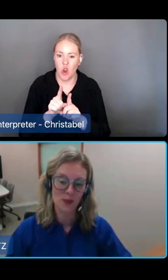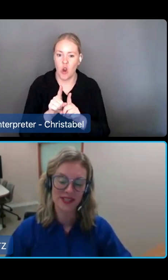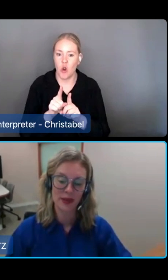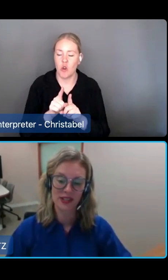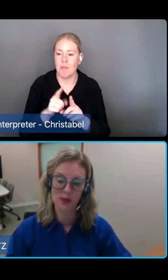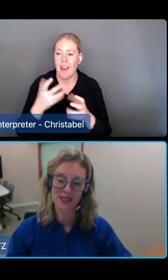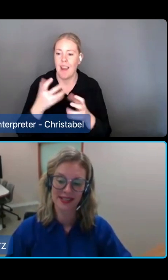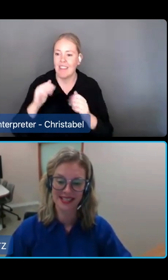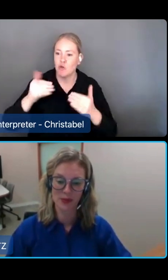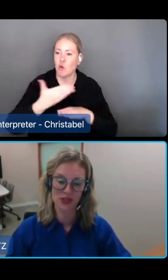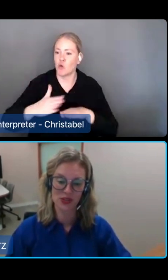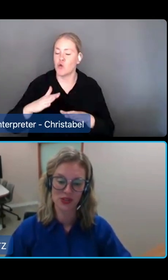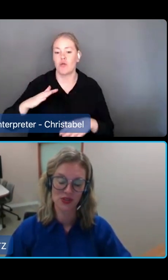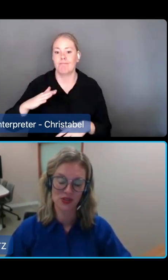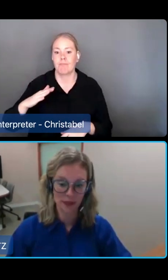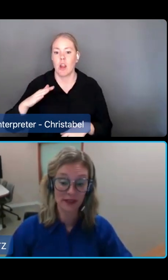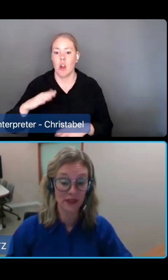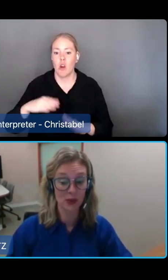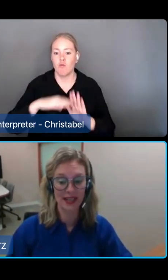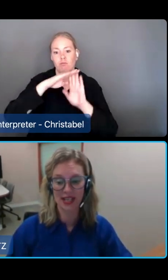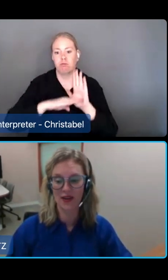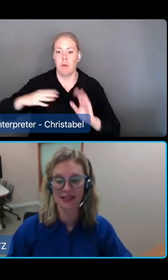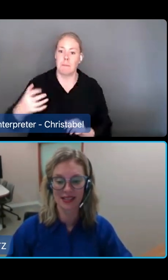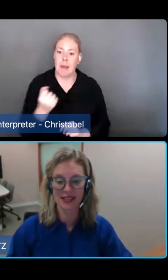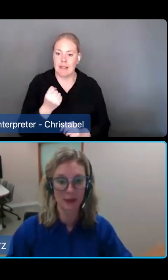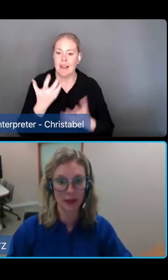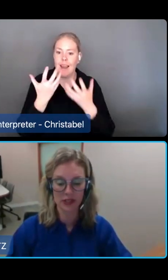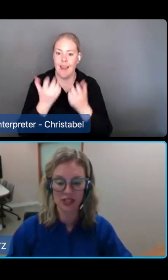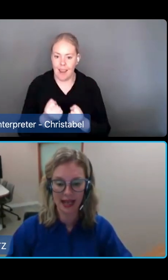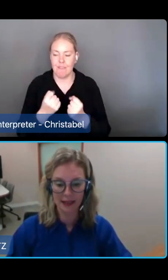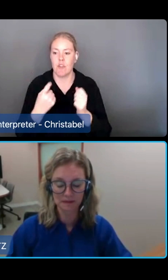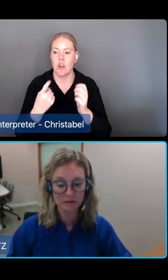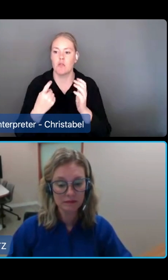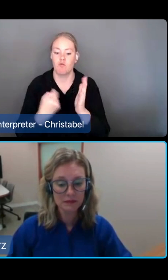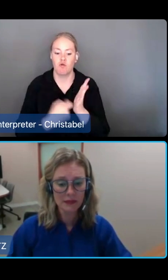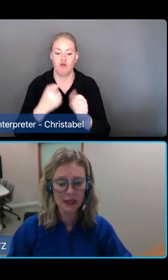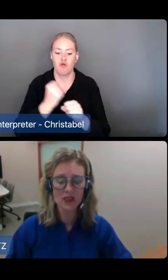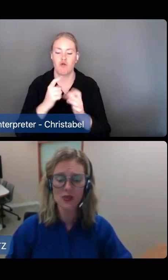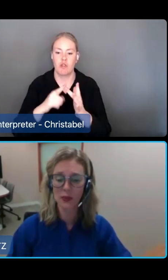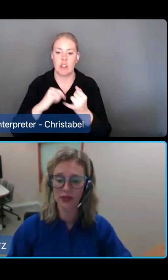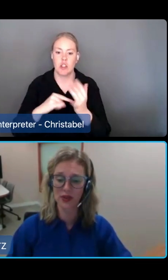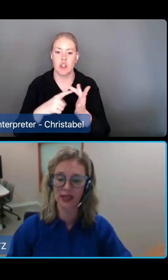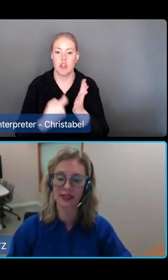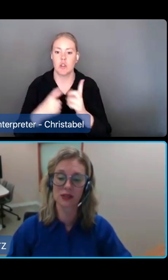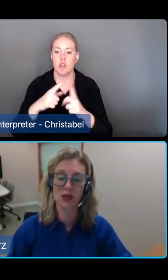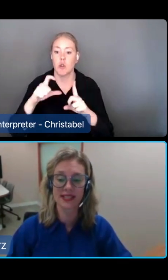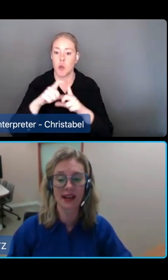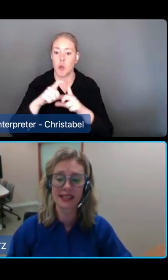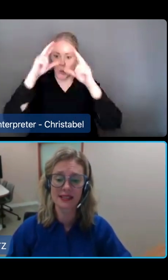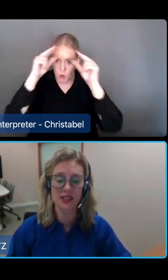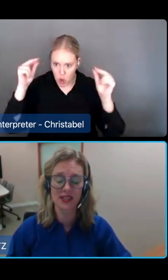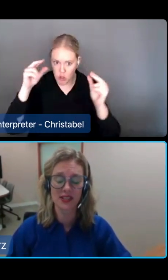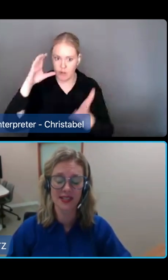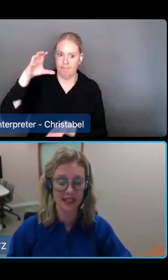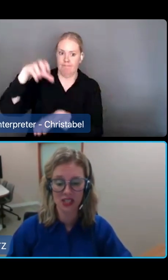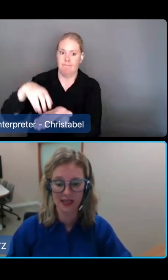reforms have been adopted in the exposure draft of the bill of the New Aged Care Act that's been published today. It's also worth noting that alongside